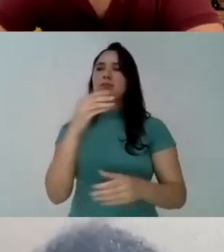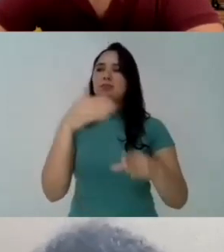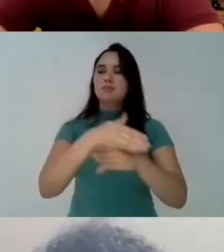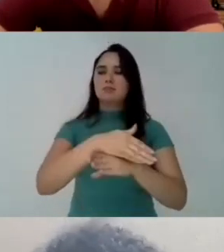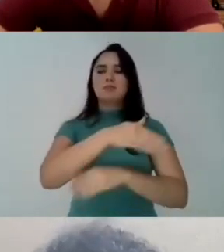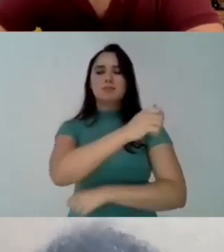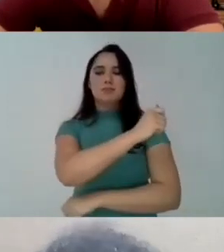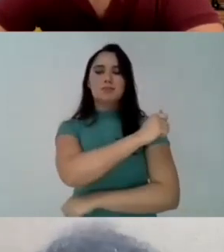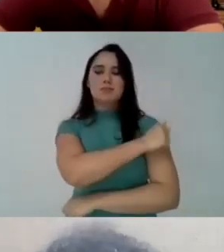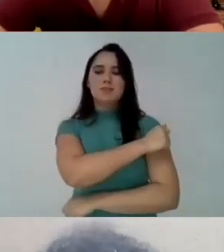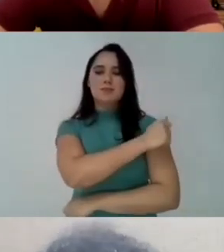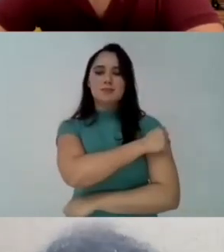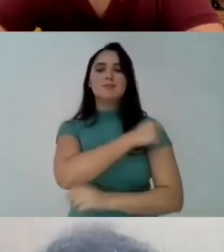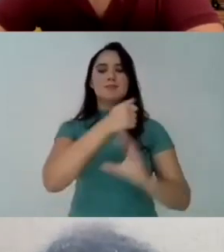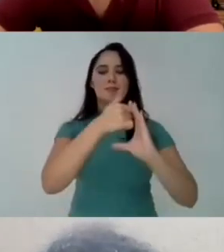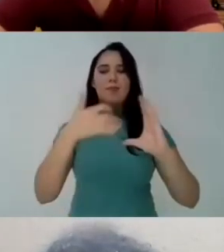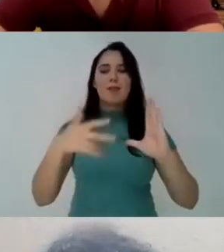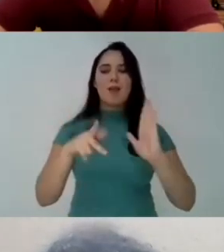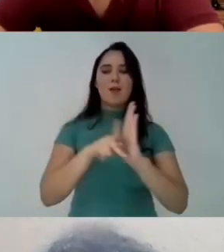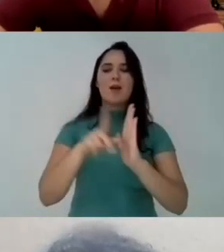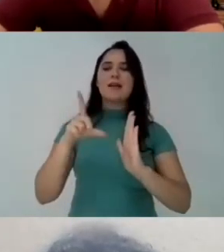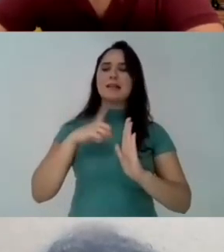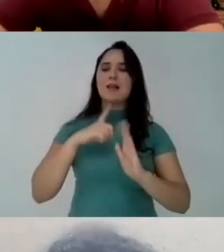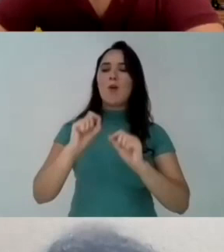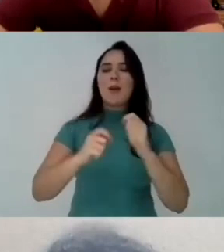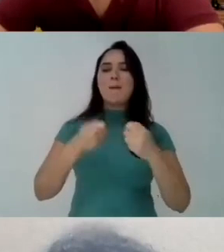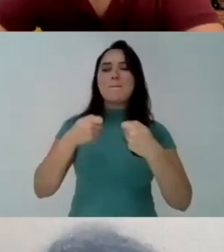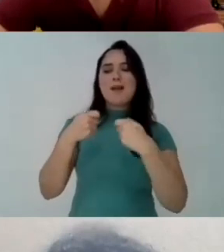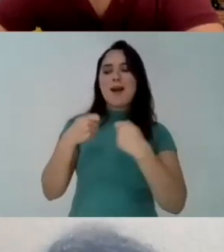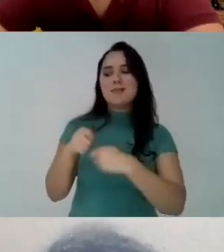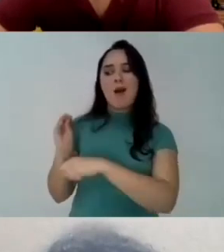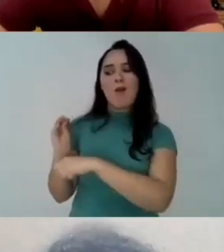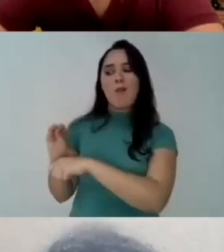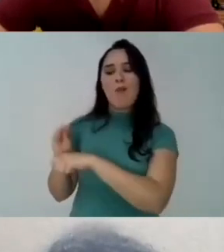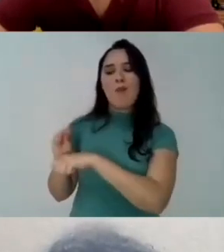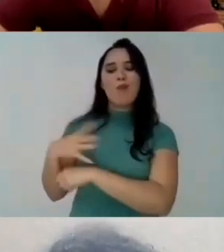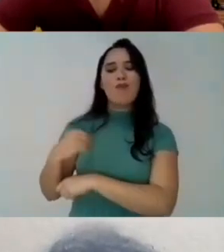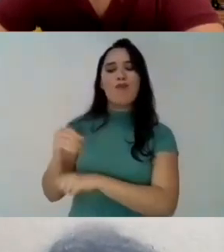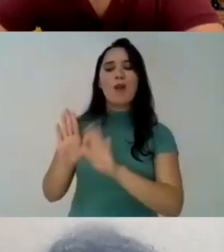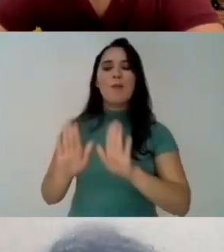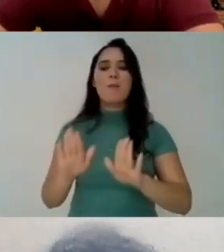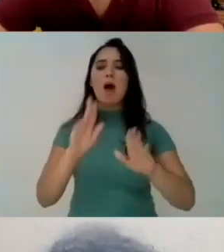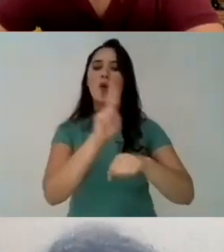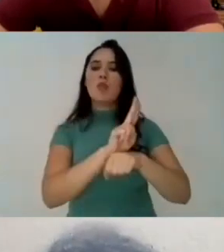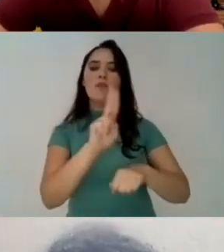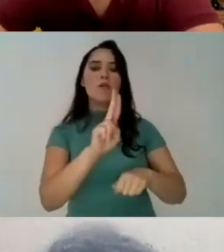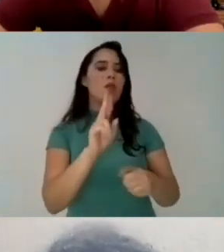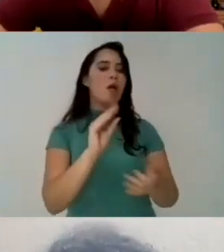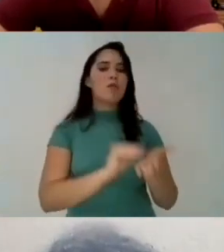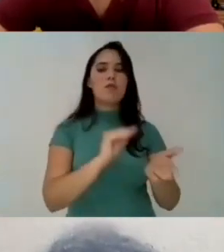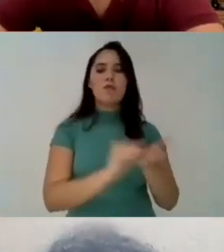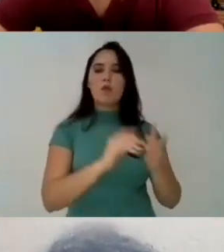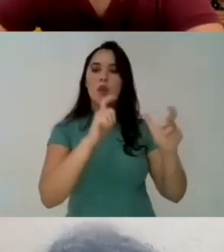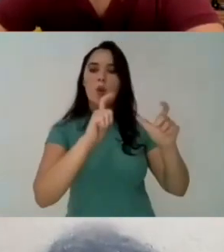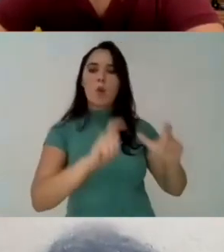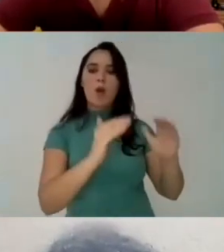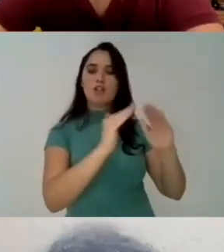and the different groups involved on them has been